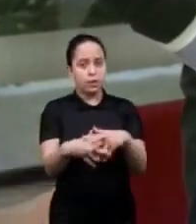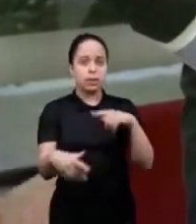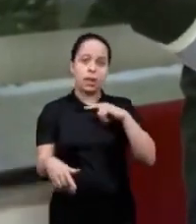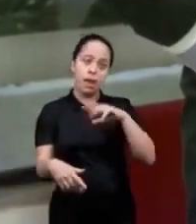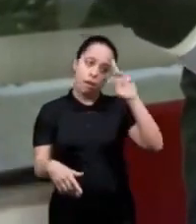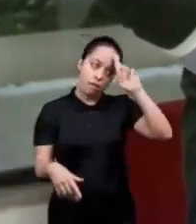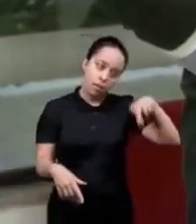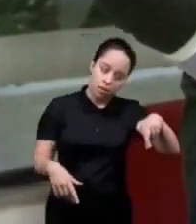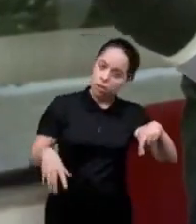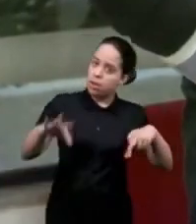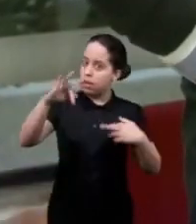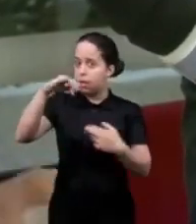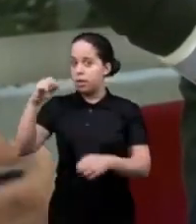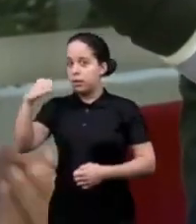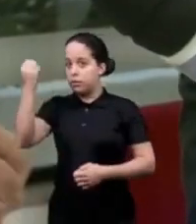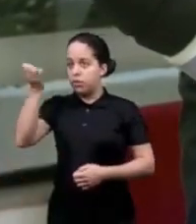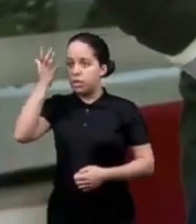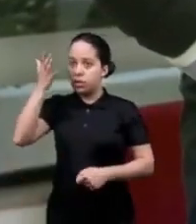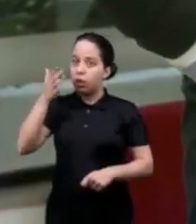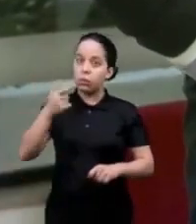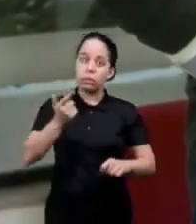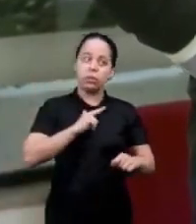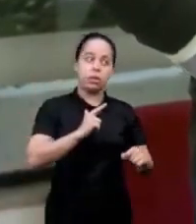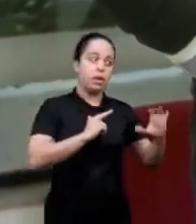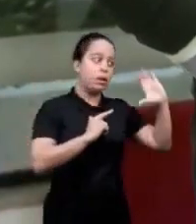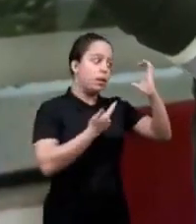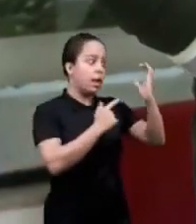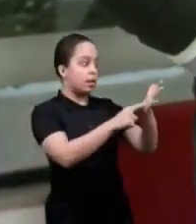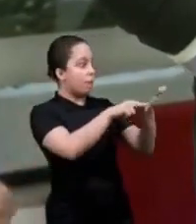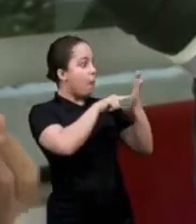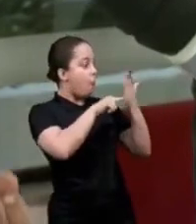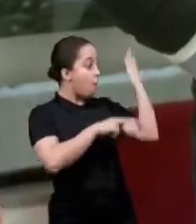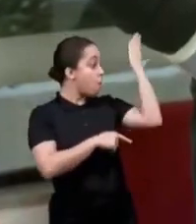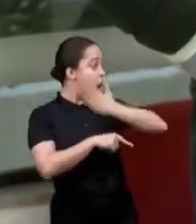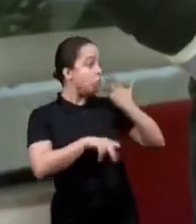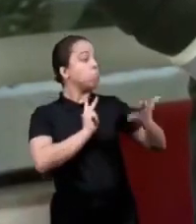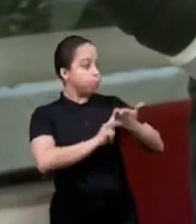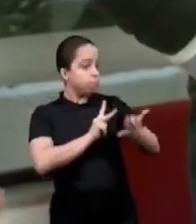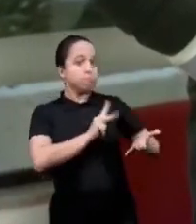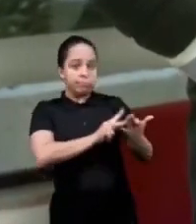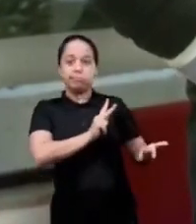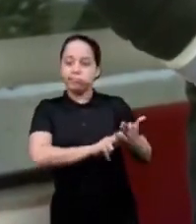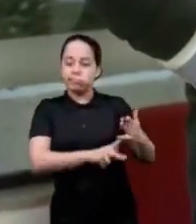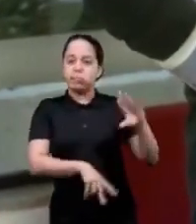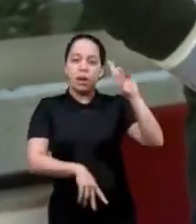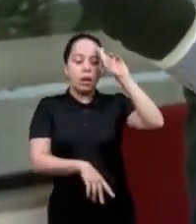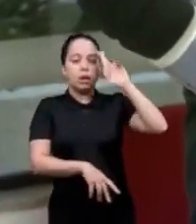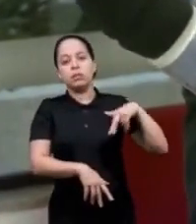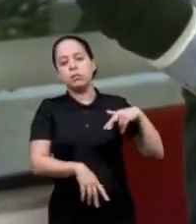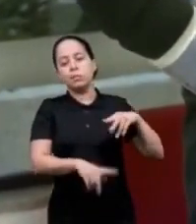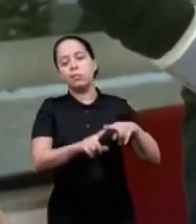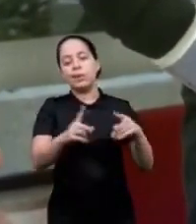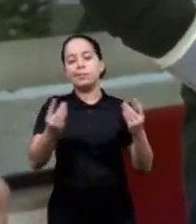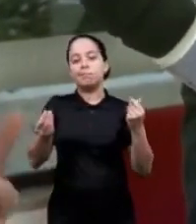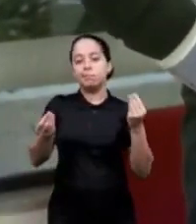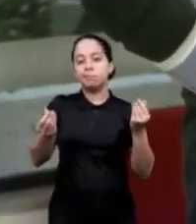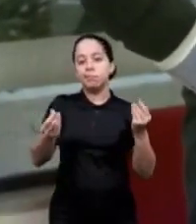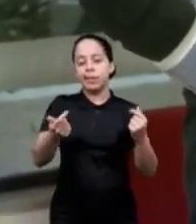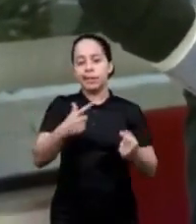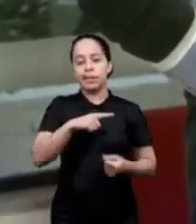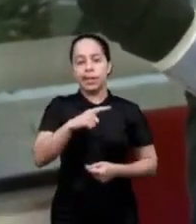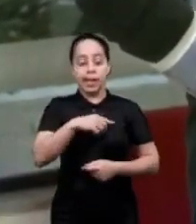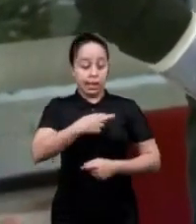revelation you're going to stay with the reason that's what religion has done up to this point unfortunately that's what's happened